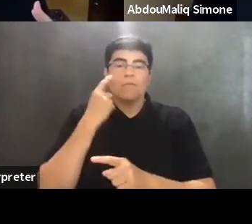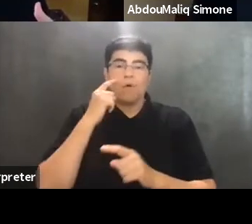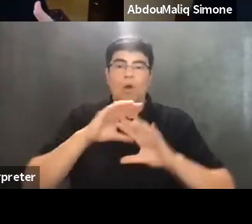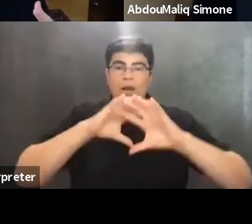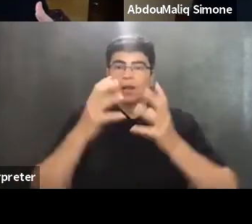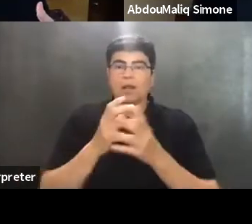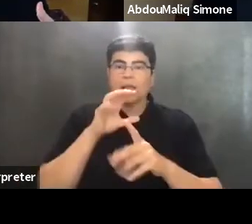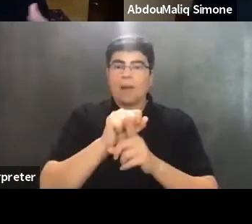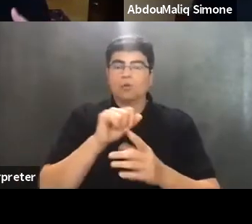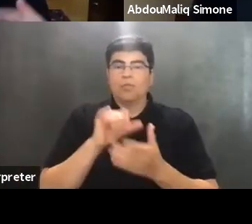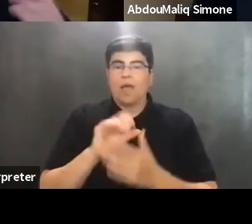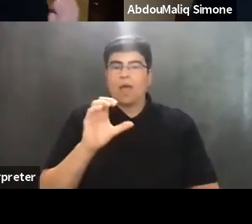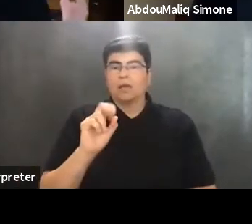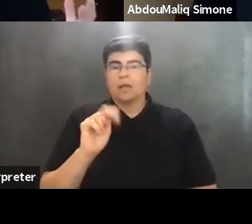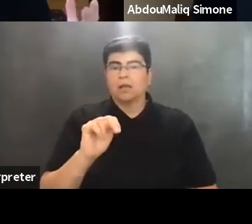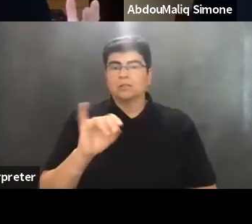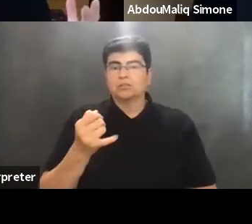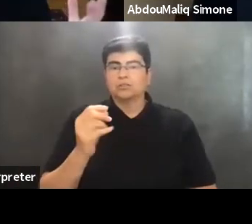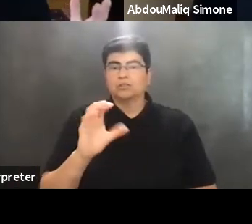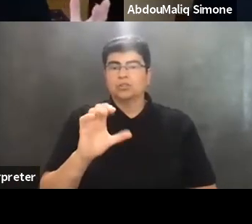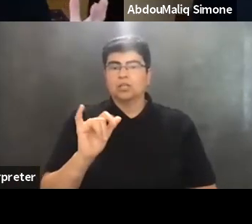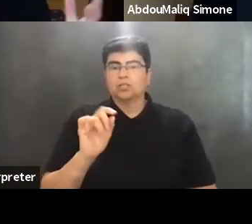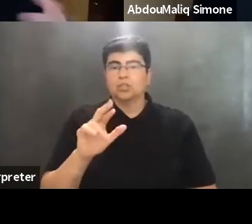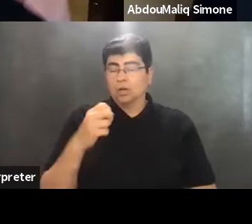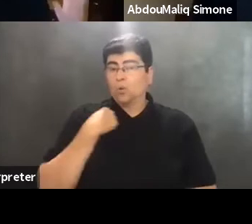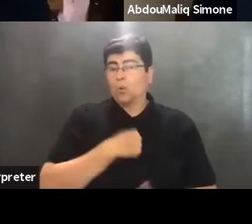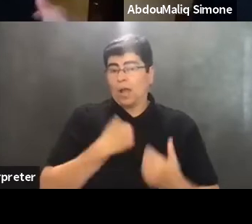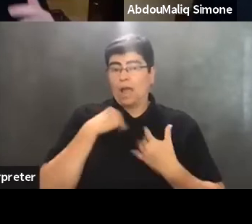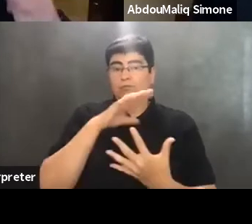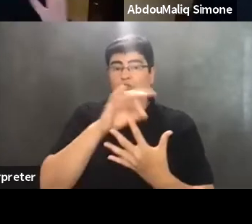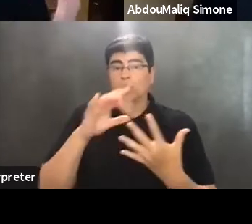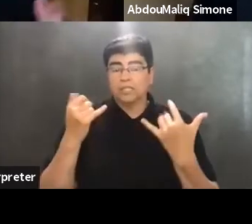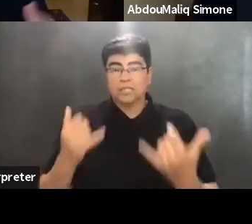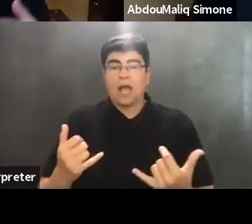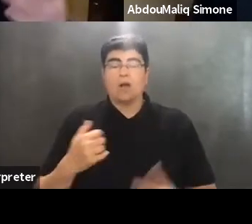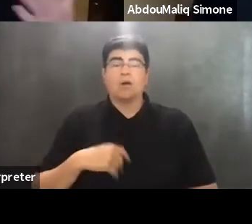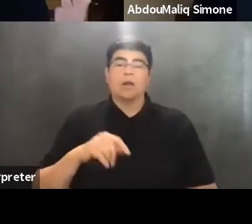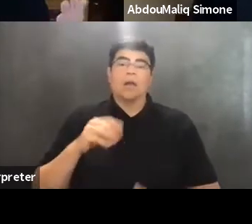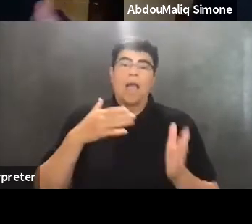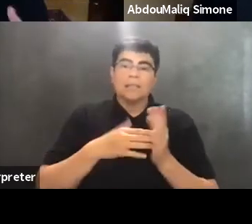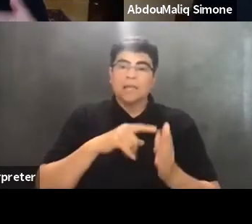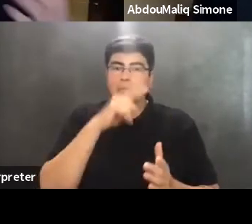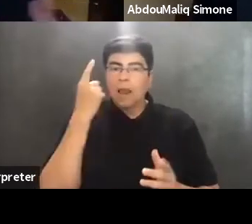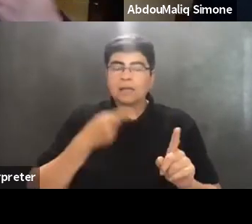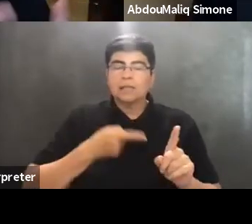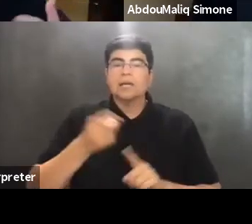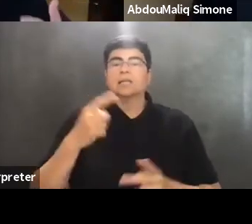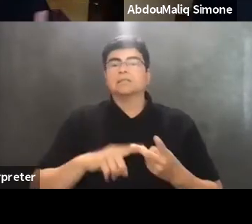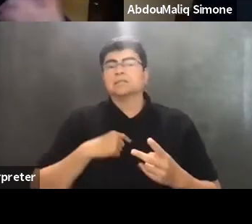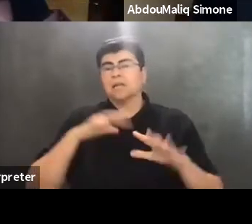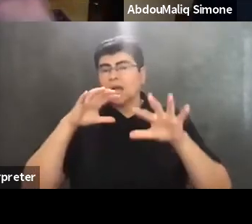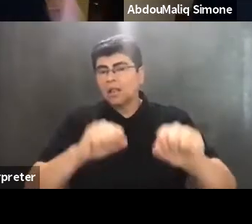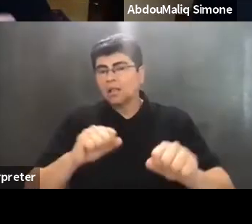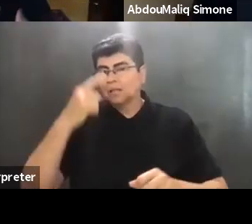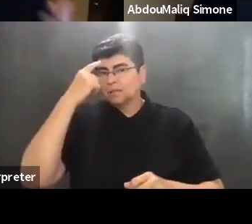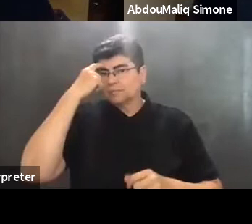conjuncture. I mean, we have some choices that are circulating now, anti-blackness, racial capitalism, settler colonialism, Rafif made an earlier